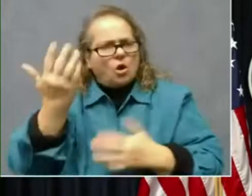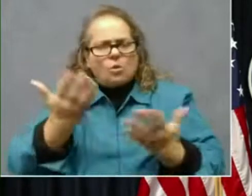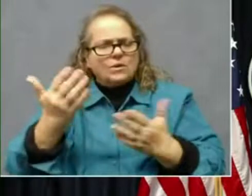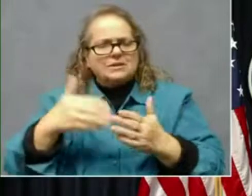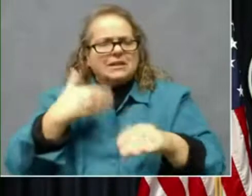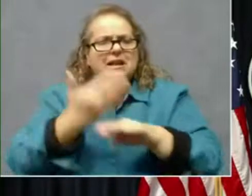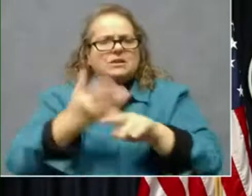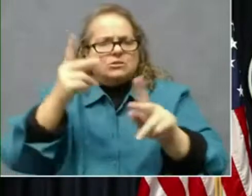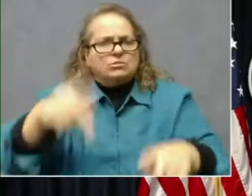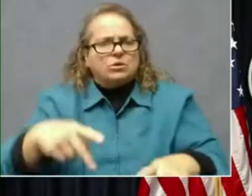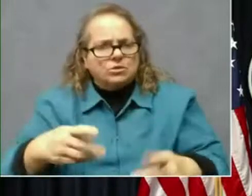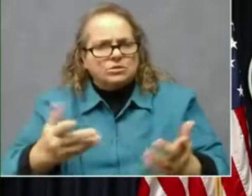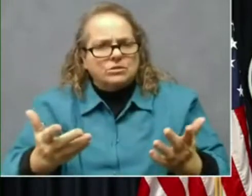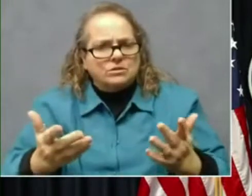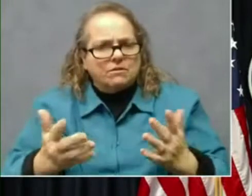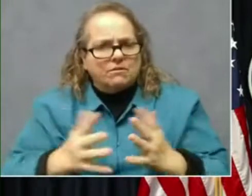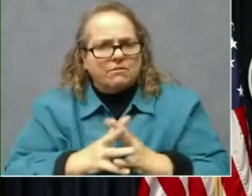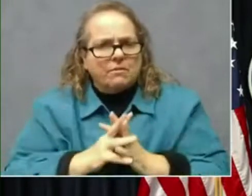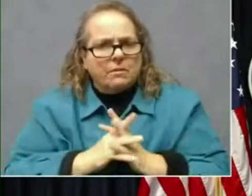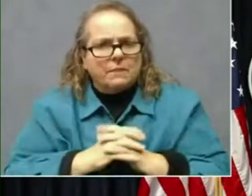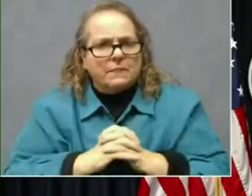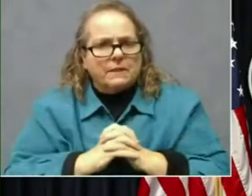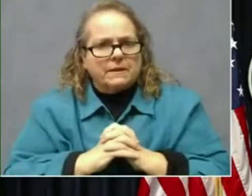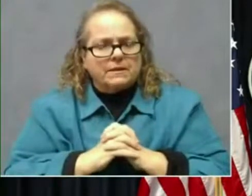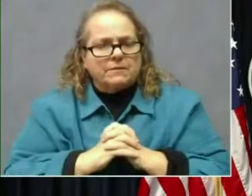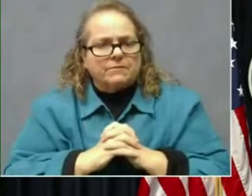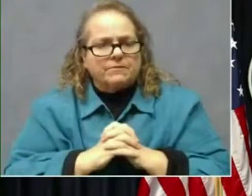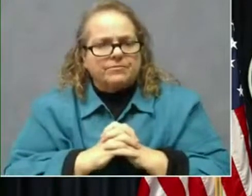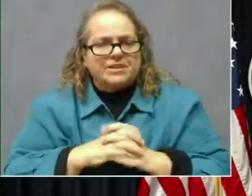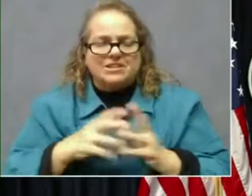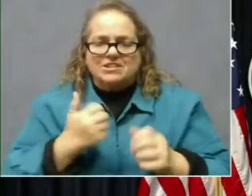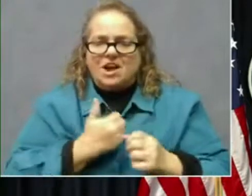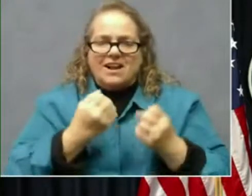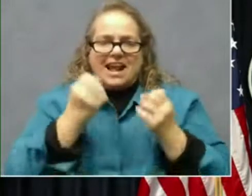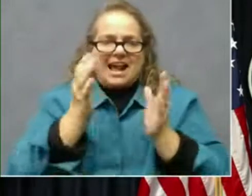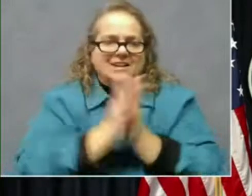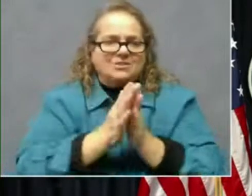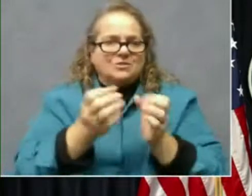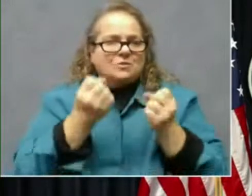what you already said with the 90% goal? So that's how I'm tying them all in together. Sorry for asking a million questions.